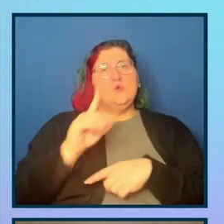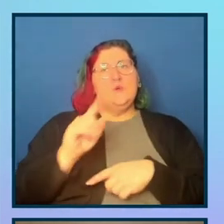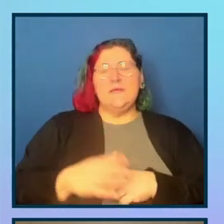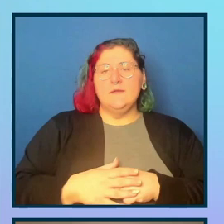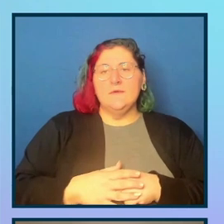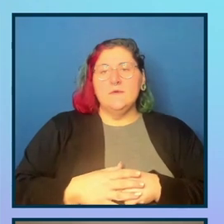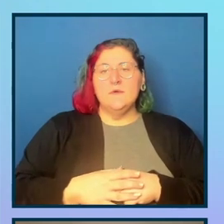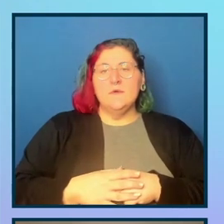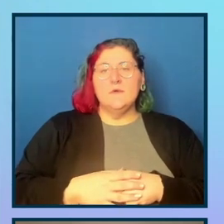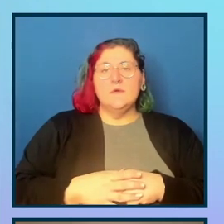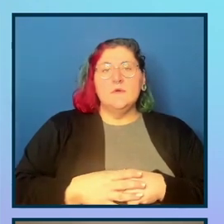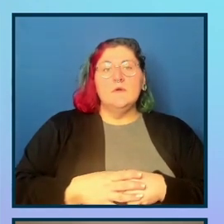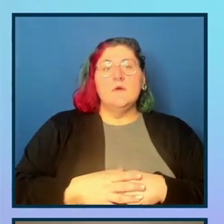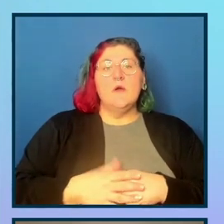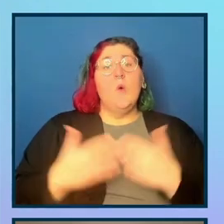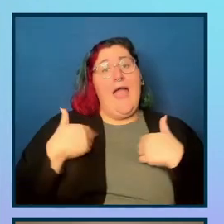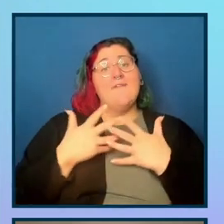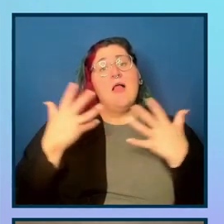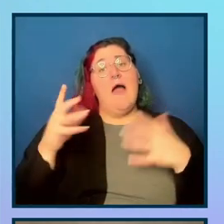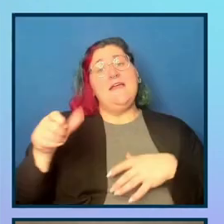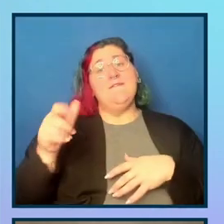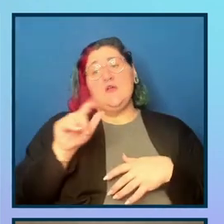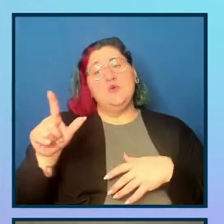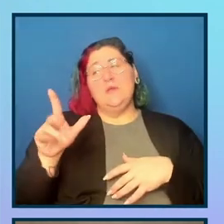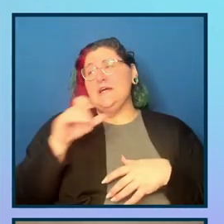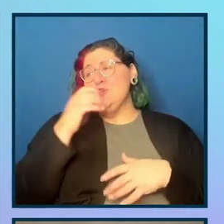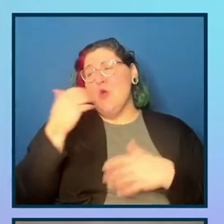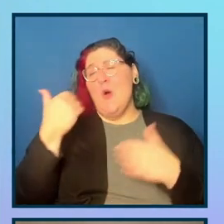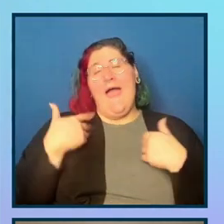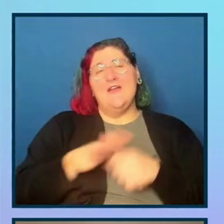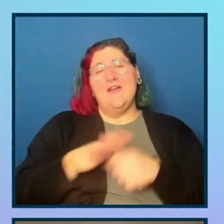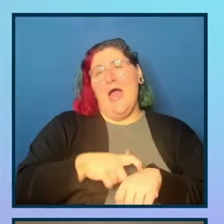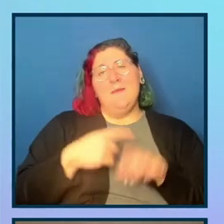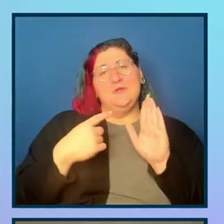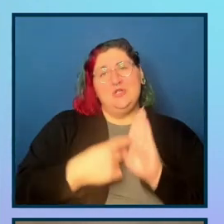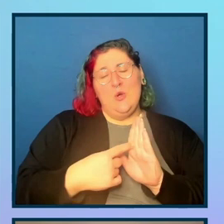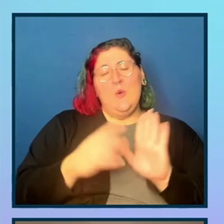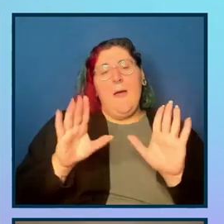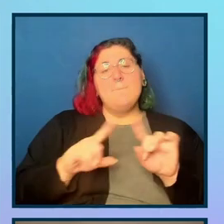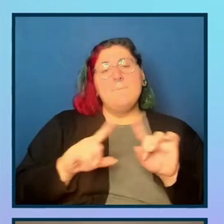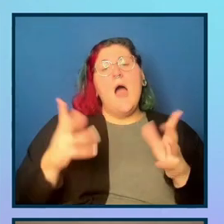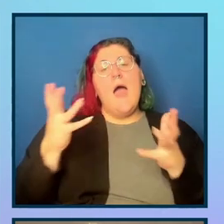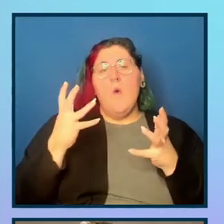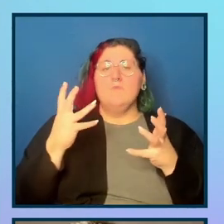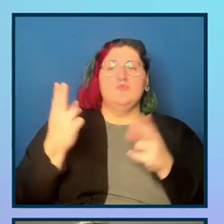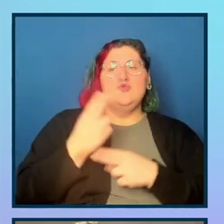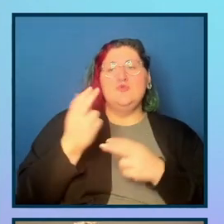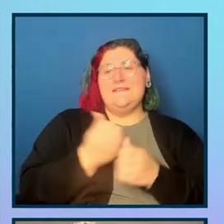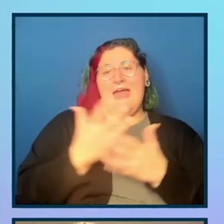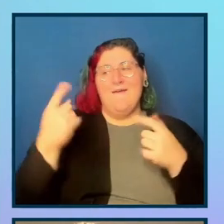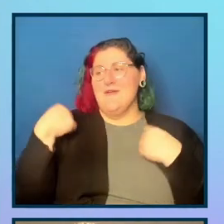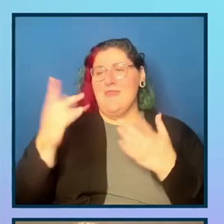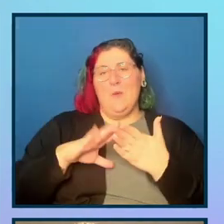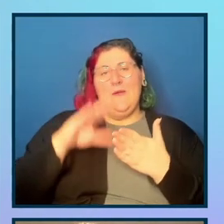tool runs. We have a bunch of other tools, by the way, which we don't have enough time for modal structure, lists, images, and forms. Uh, but I want to take what we've learned here from these,